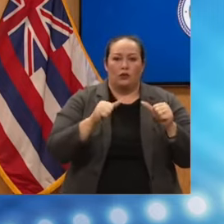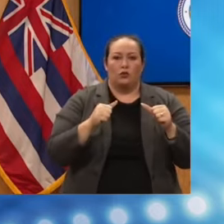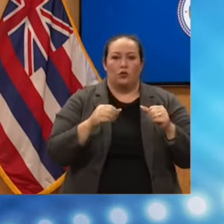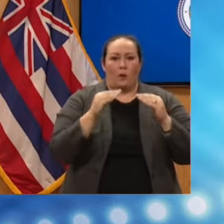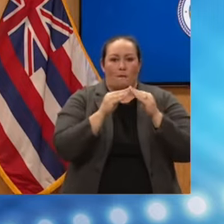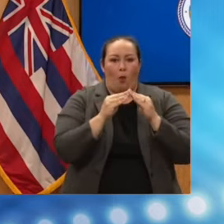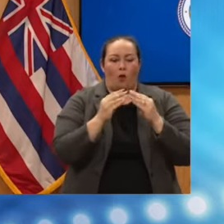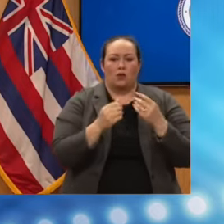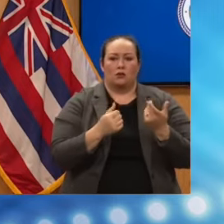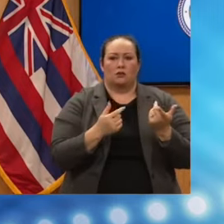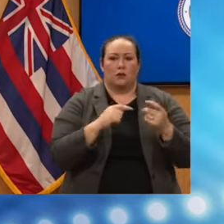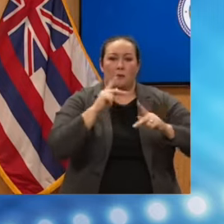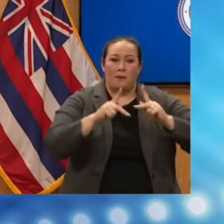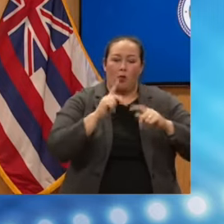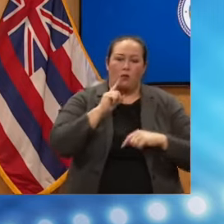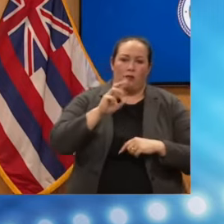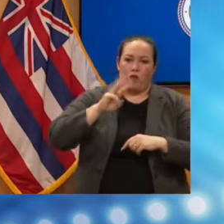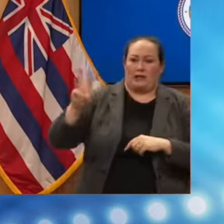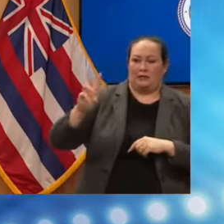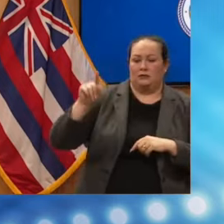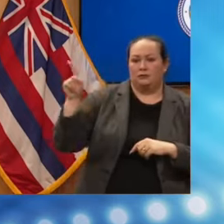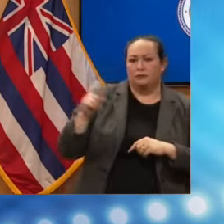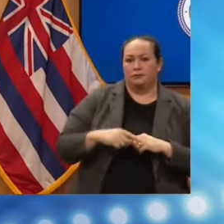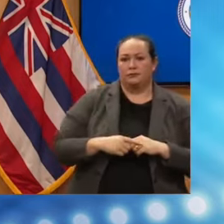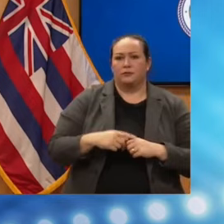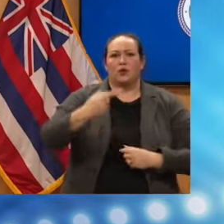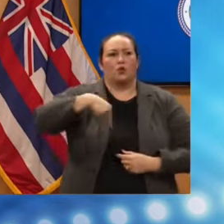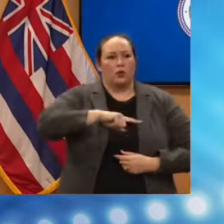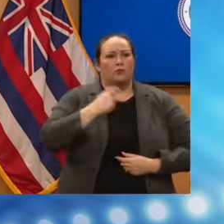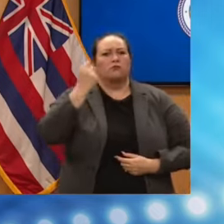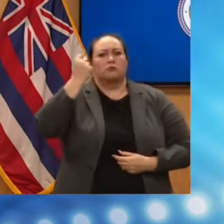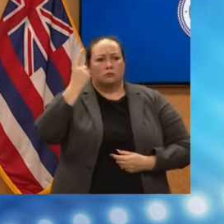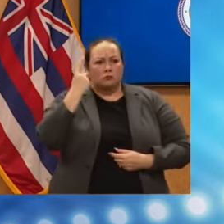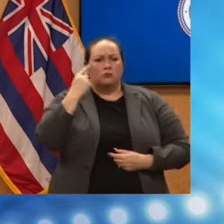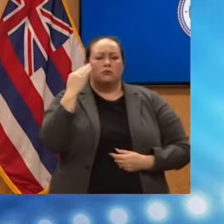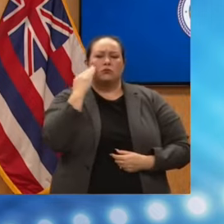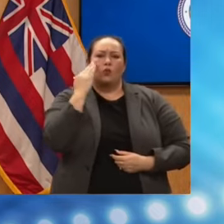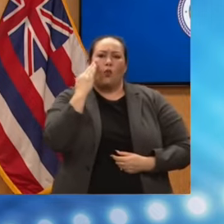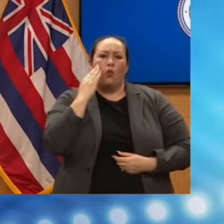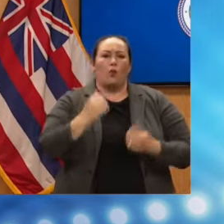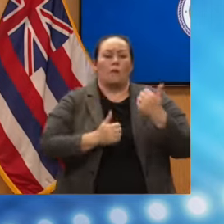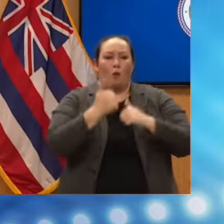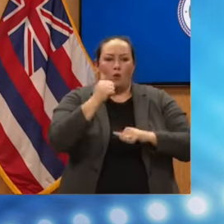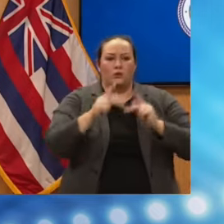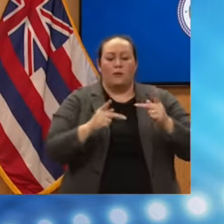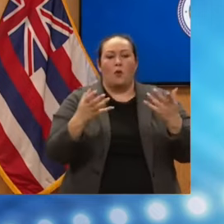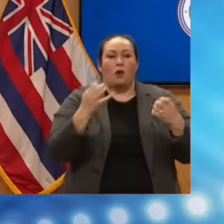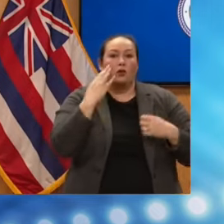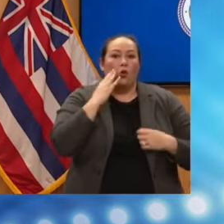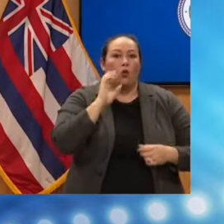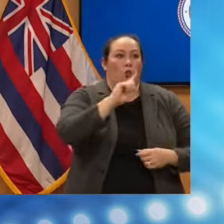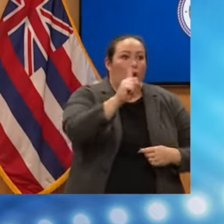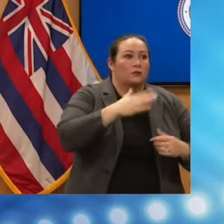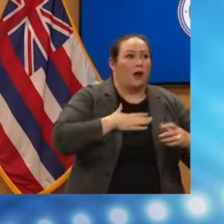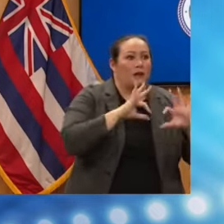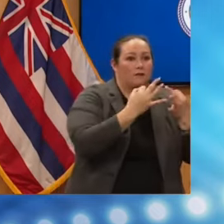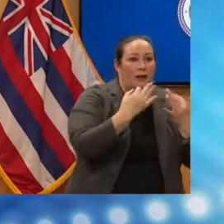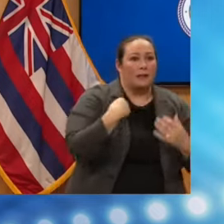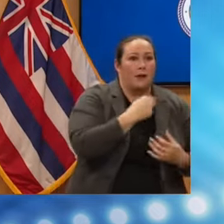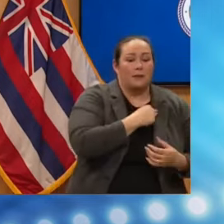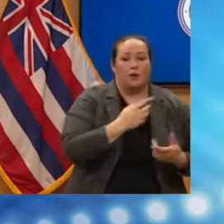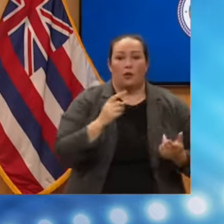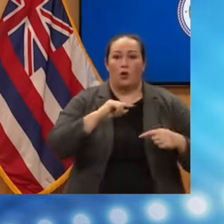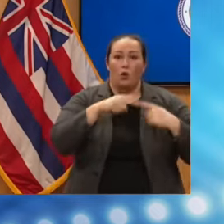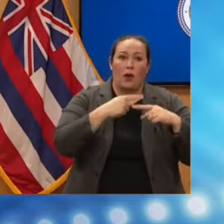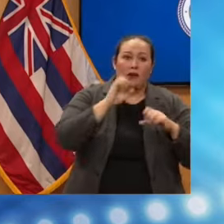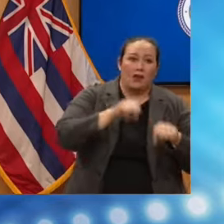for folks out on the west side. So we're very cognizant of the main things that people want to know. Where's my family member? When can I move